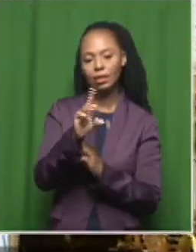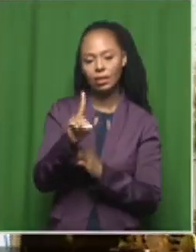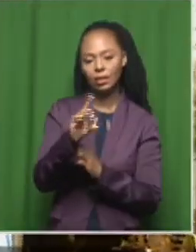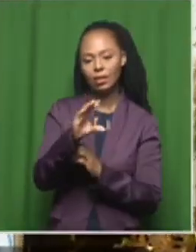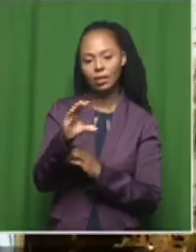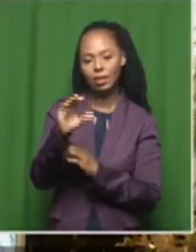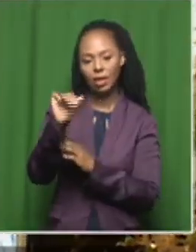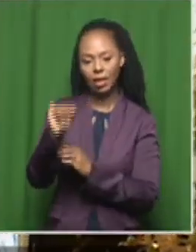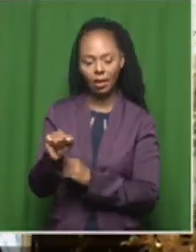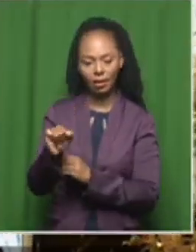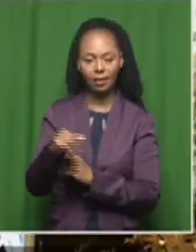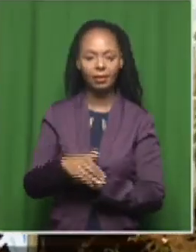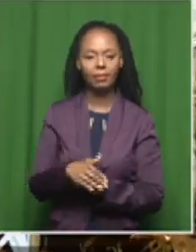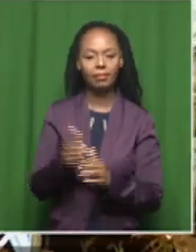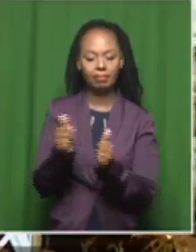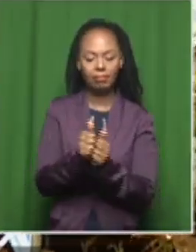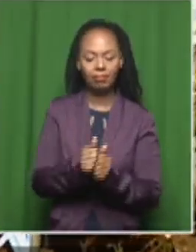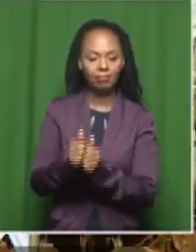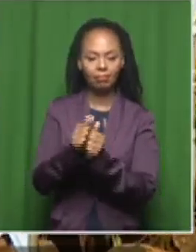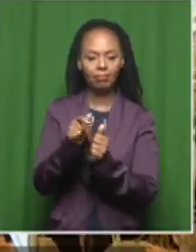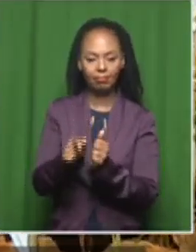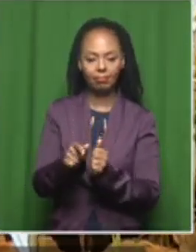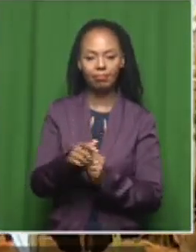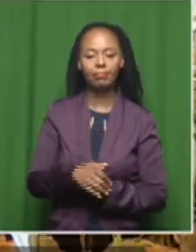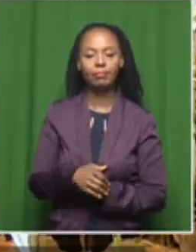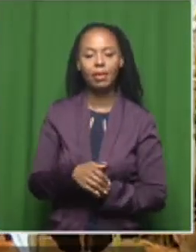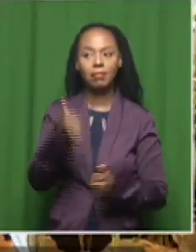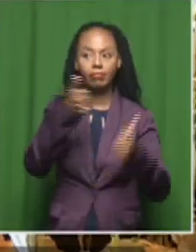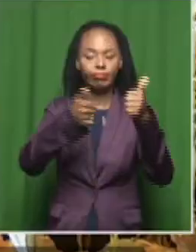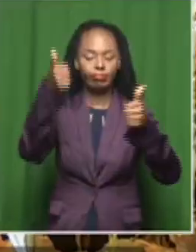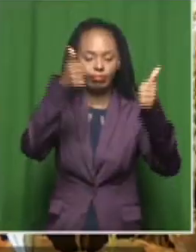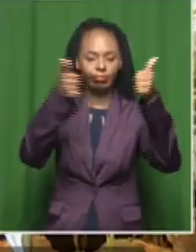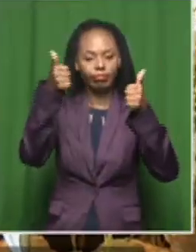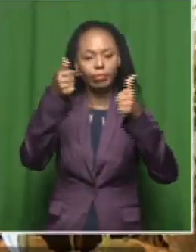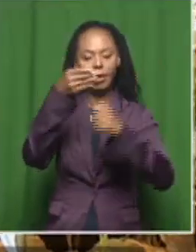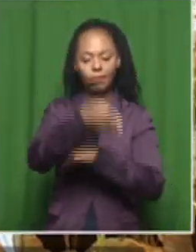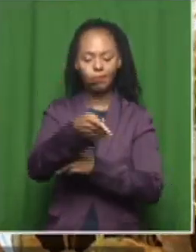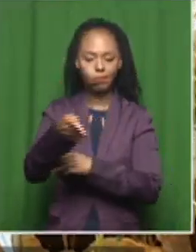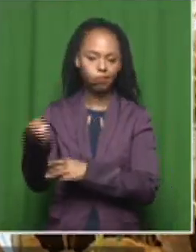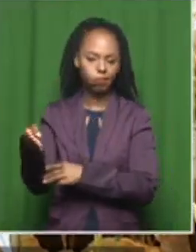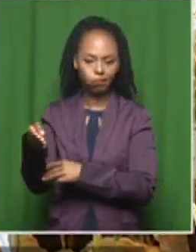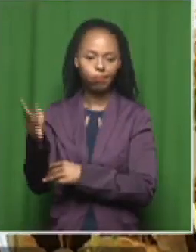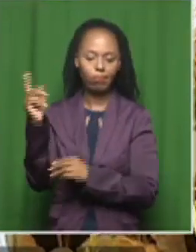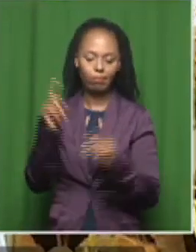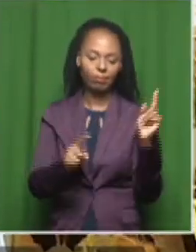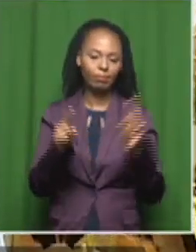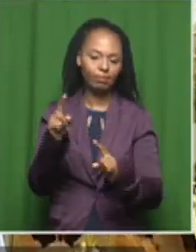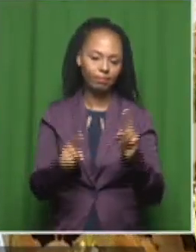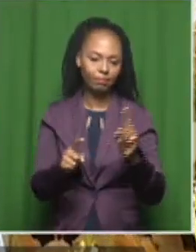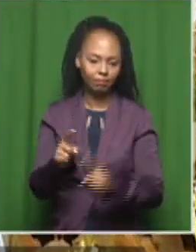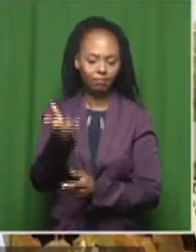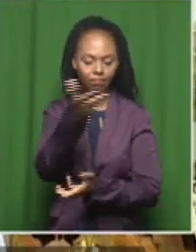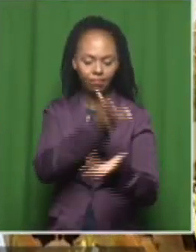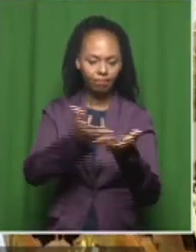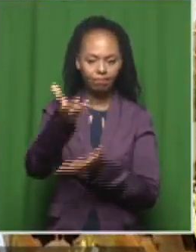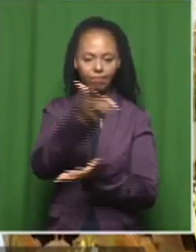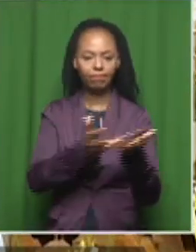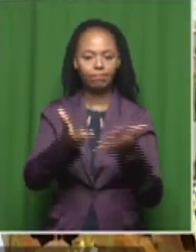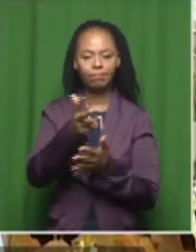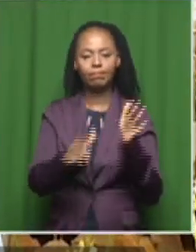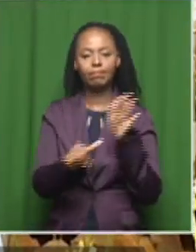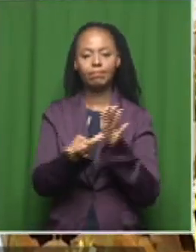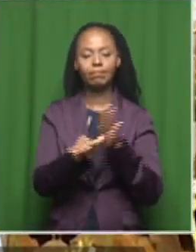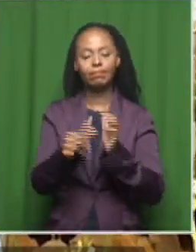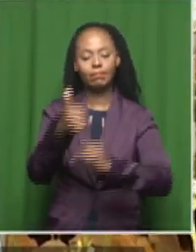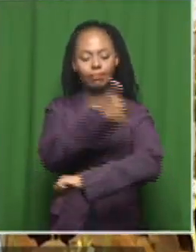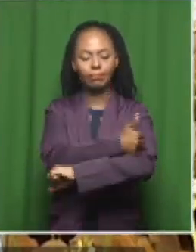using science for diplomacy and also just engaging people in conversations with all major stakeholders